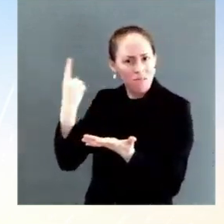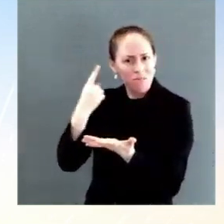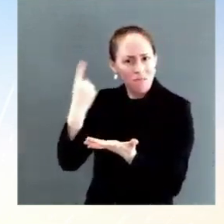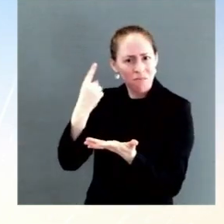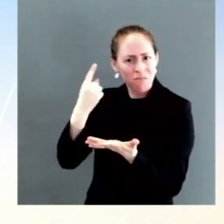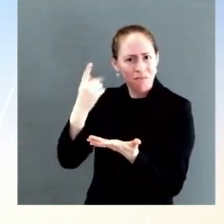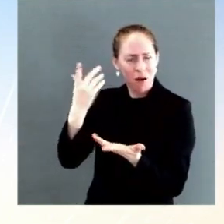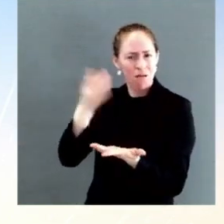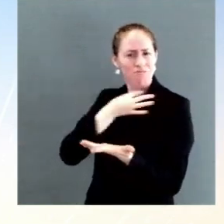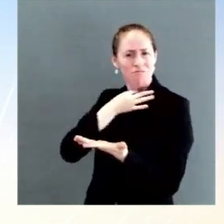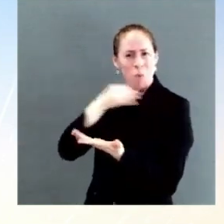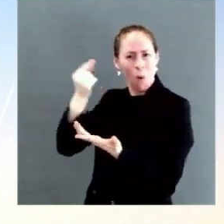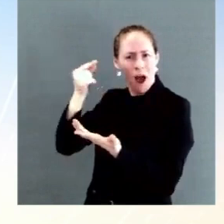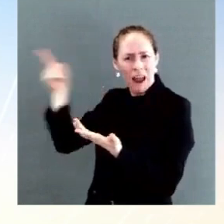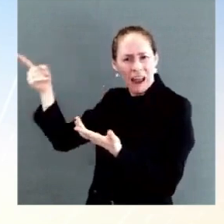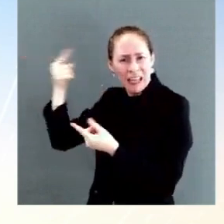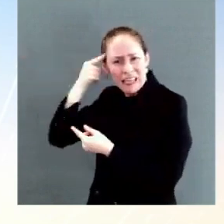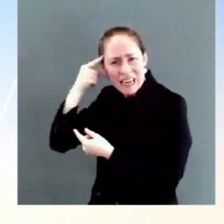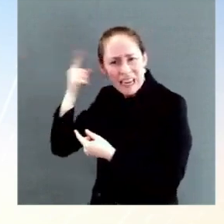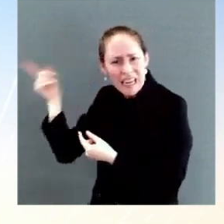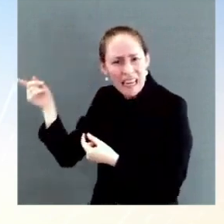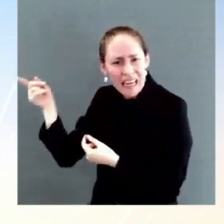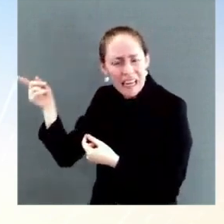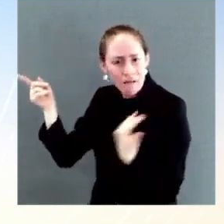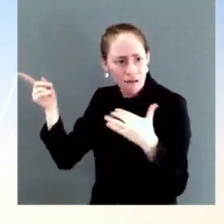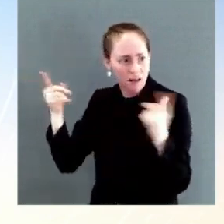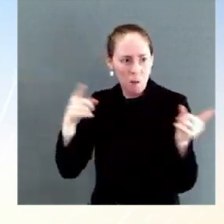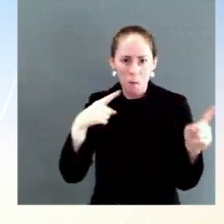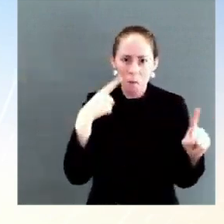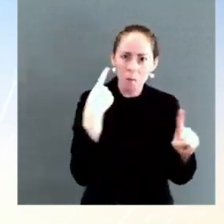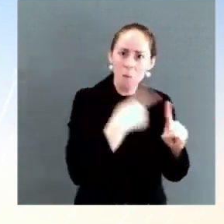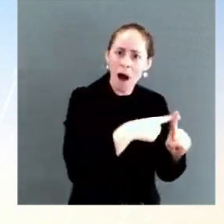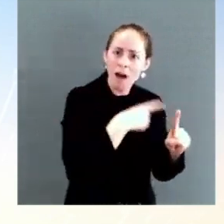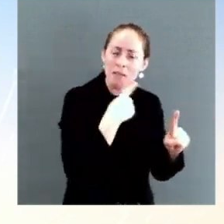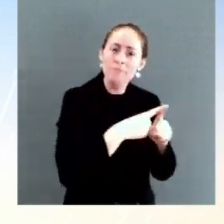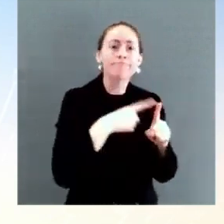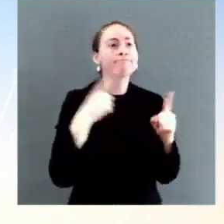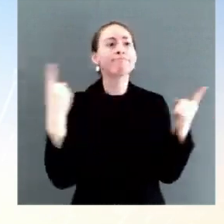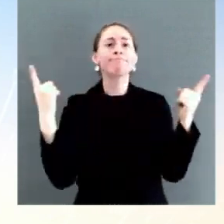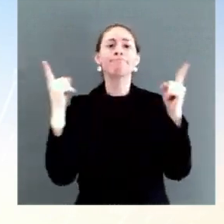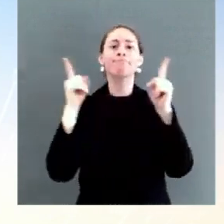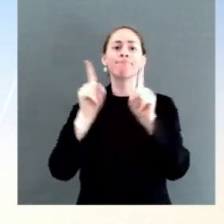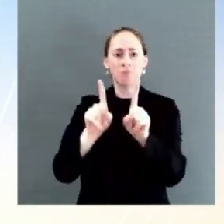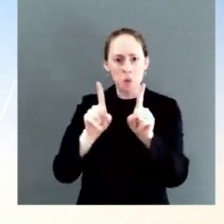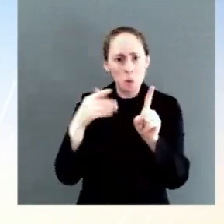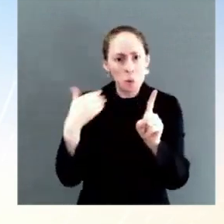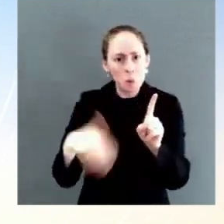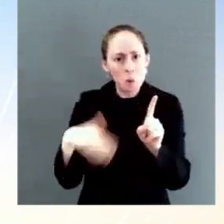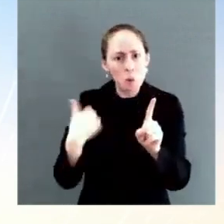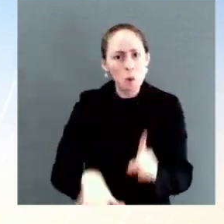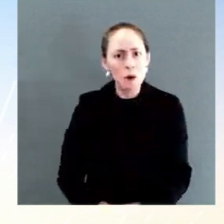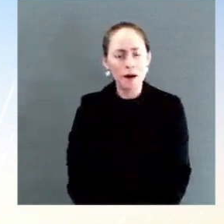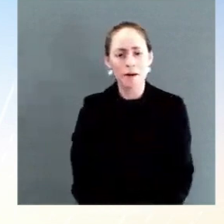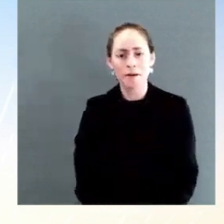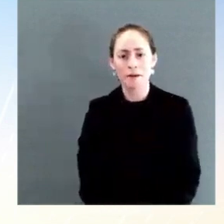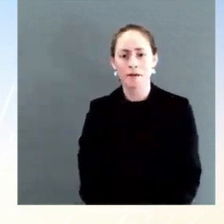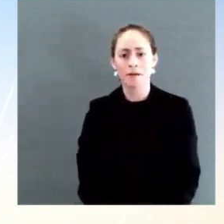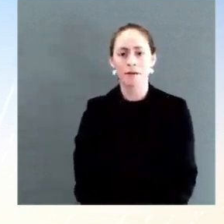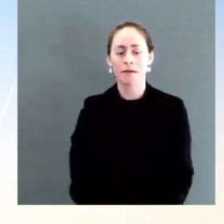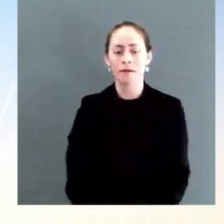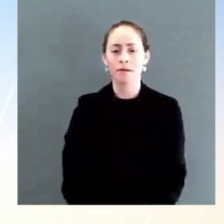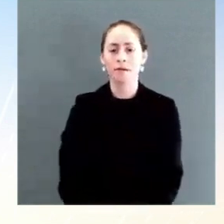Ms. Well, I think for people who are watching at home, obviously this debate occurred more than a year ago. And as you know, the President is very health,